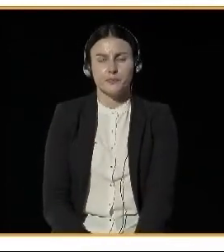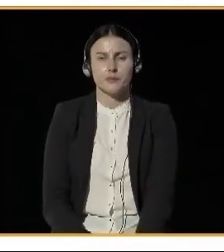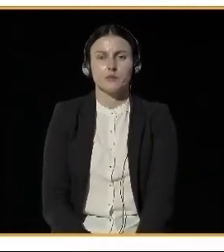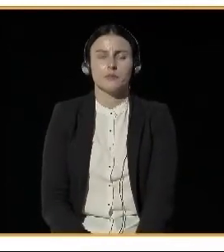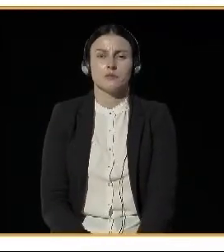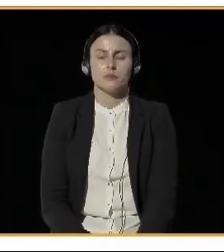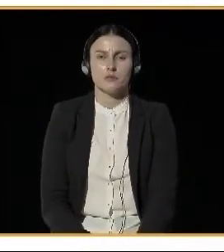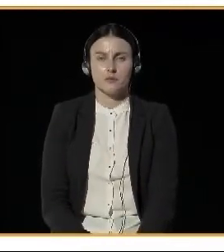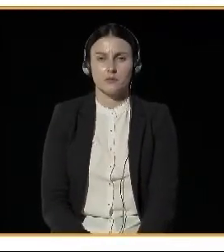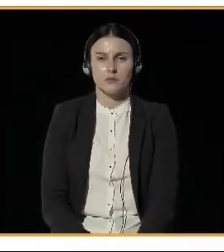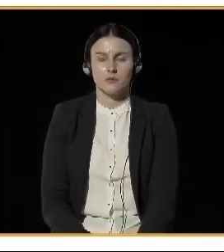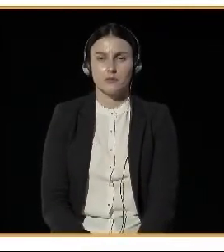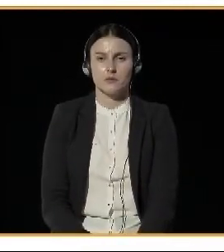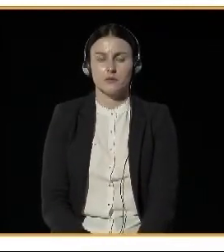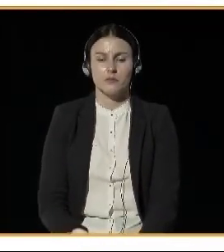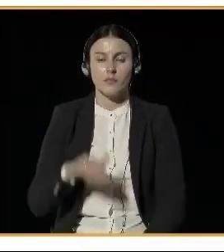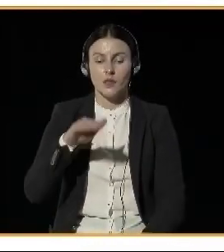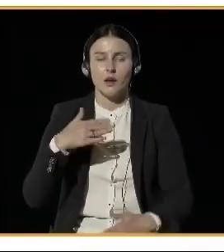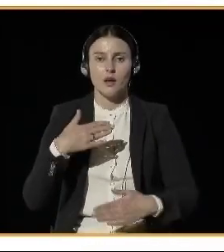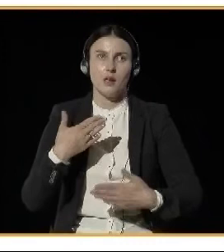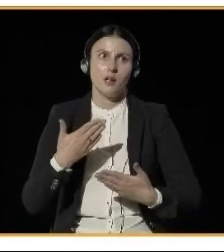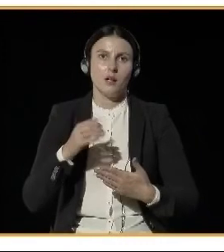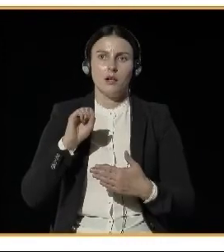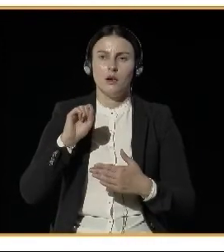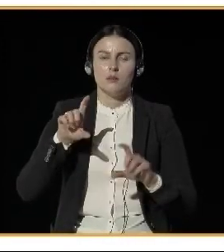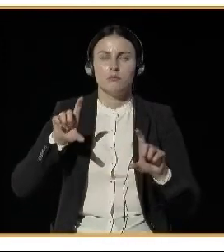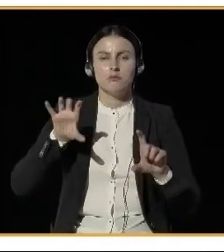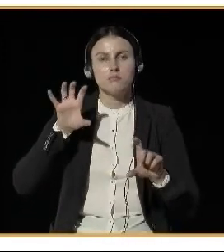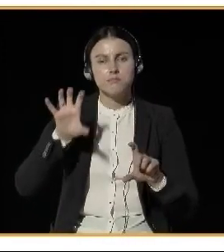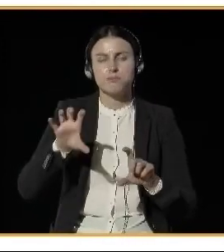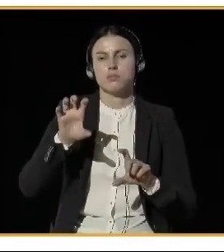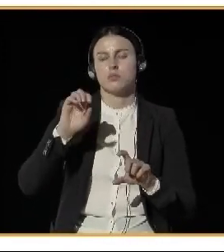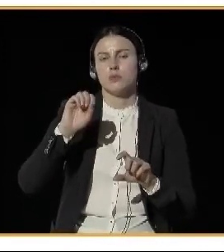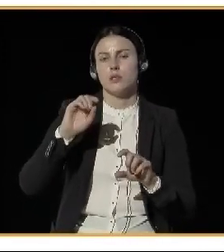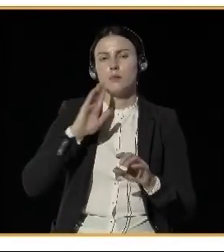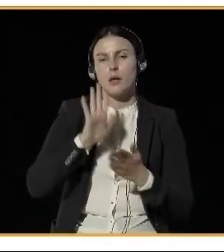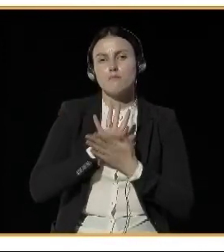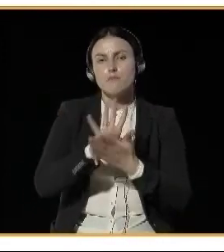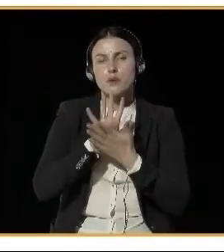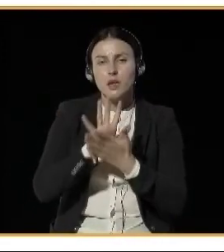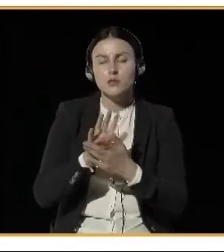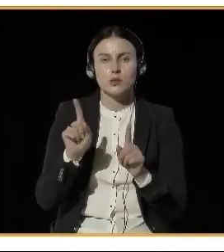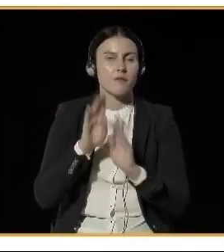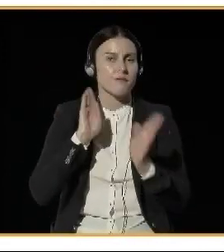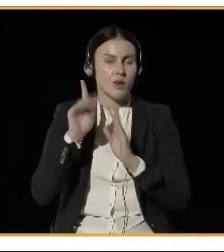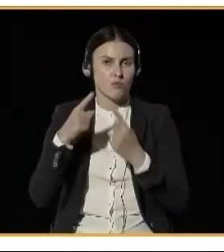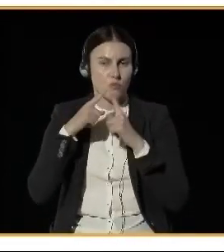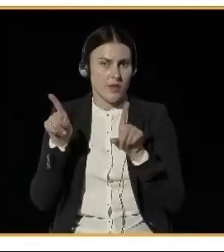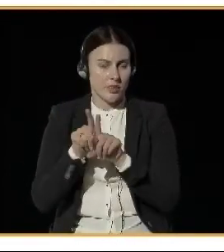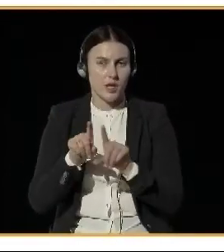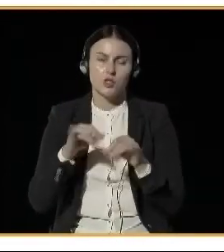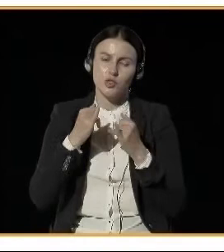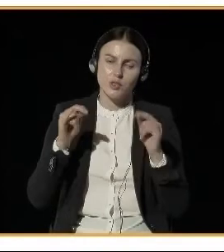agency is responsible for. Also on Facebook and other platforms that are